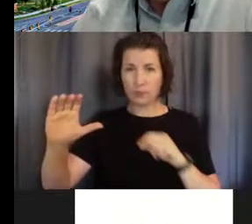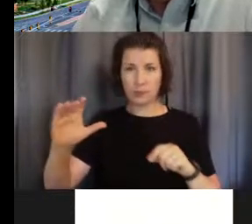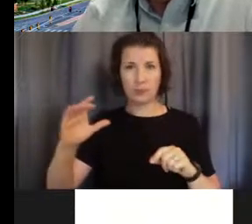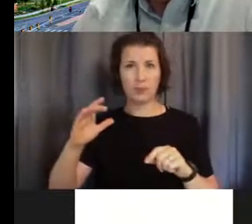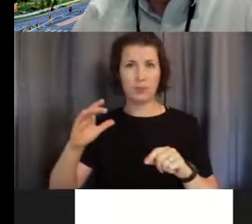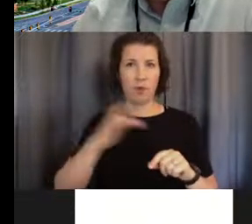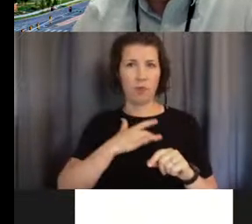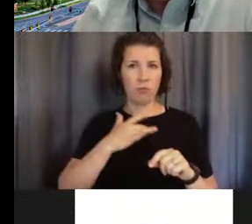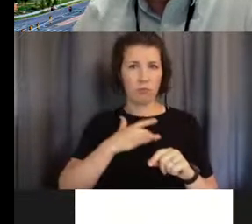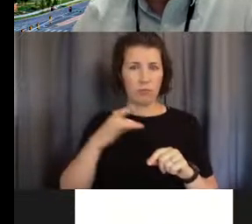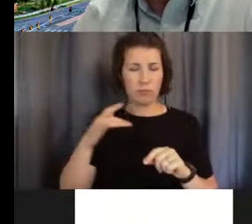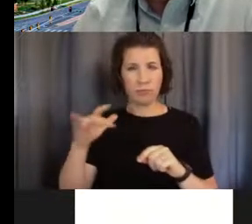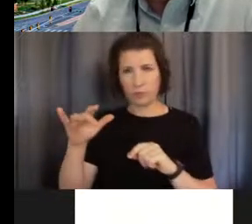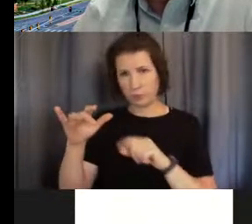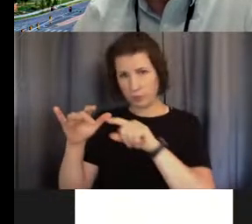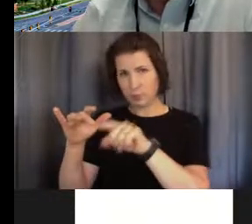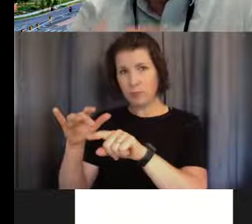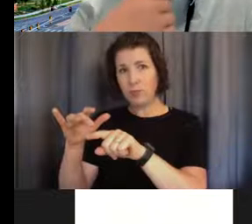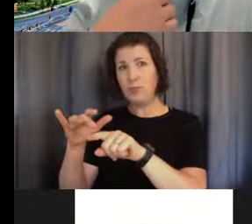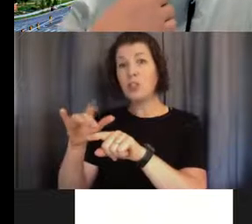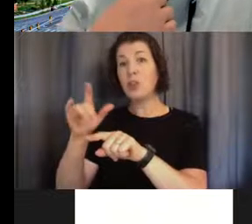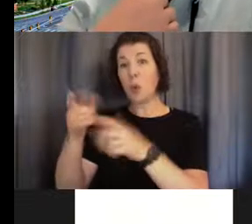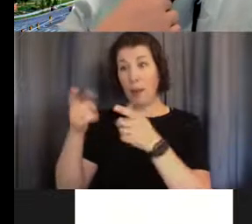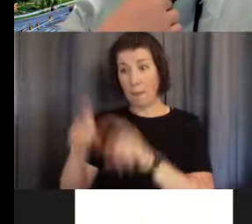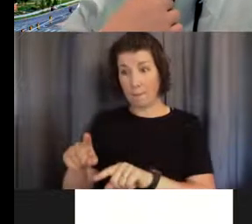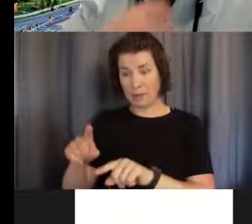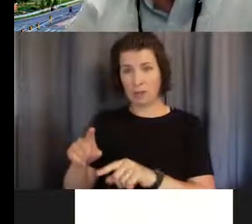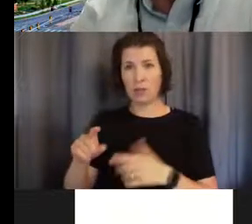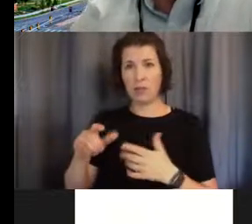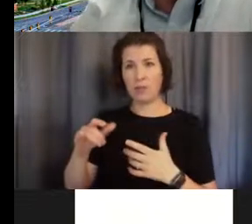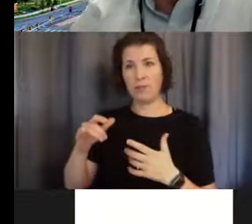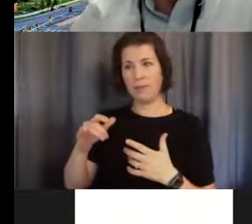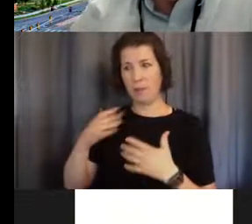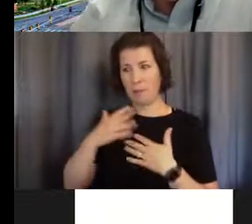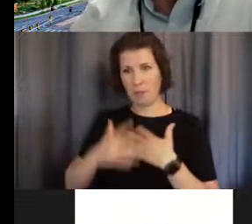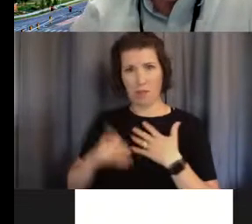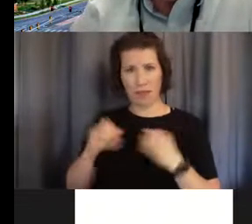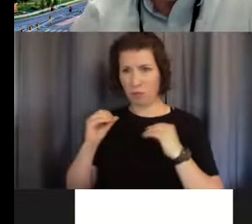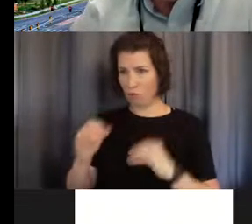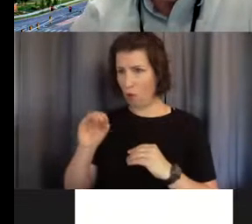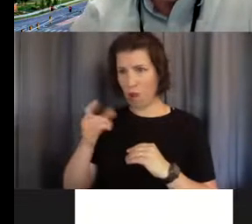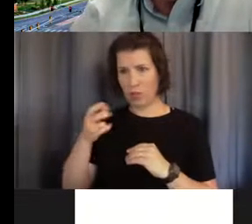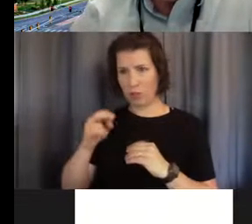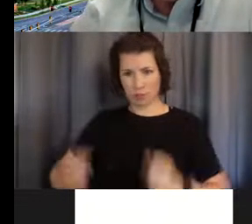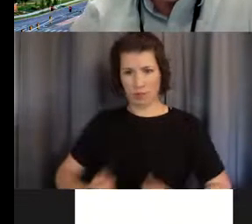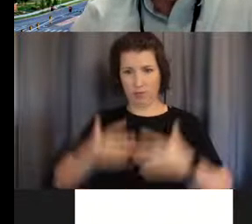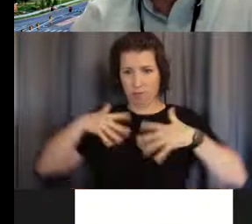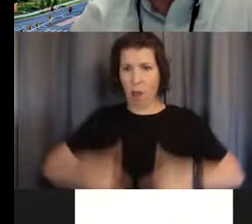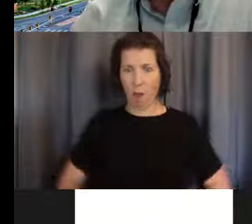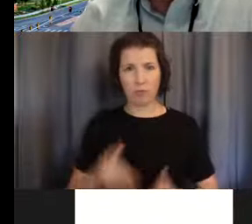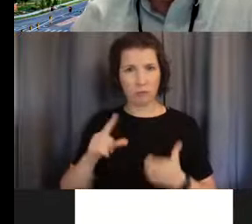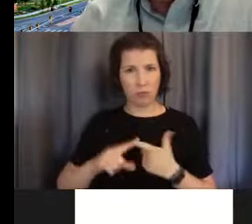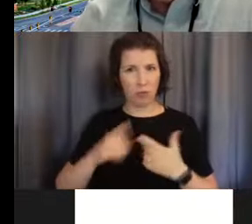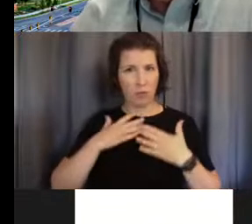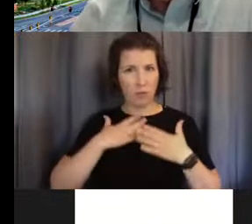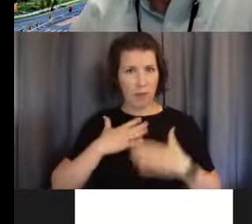blood. And so you end up with deoxygenated blood pumped to the rest of the body. Or sometimes you end up with oxygenated blood just going around in a